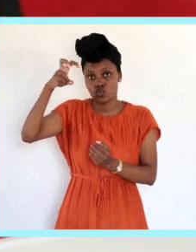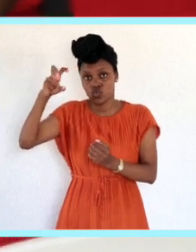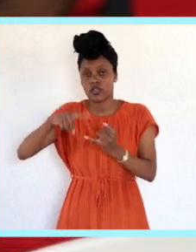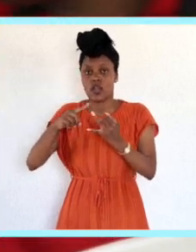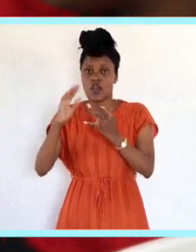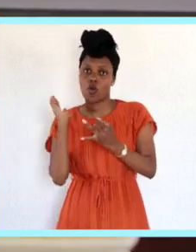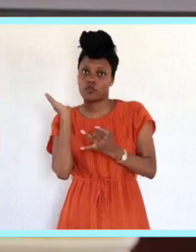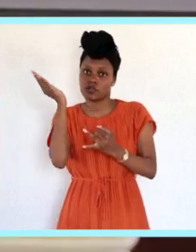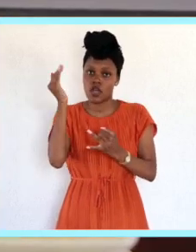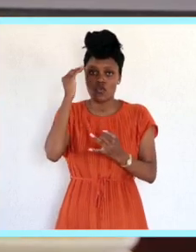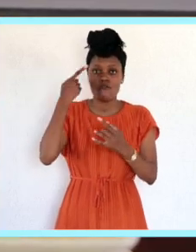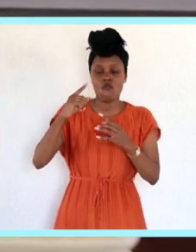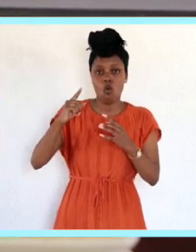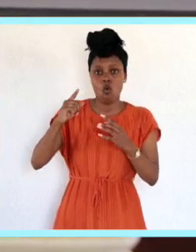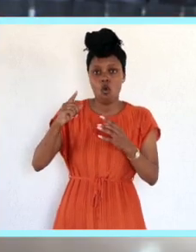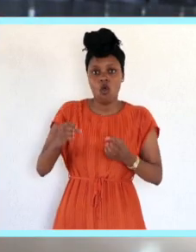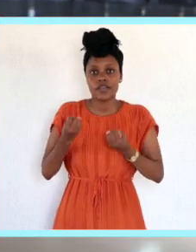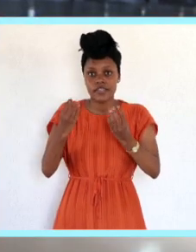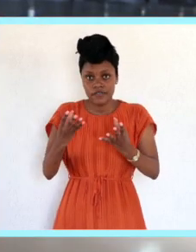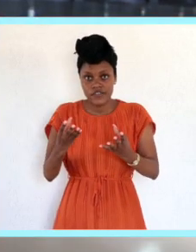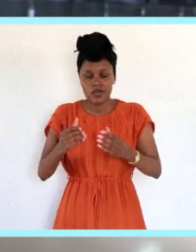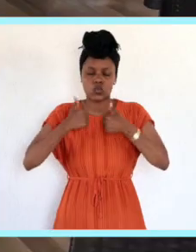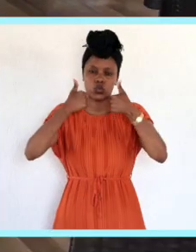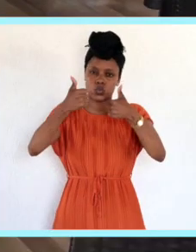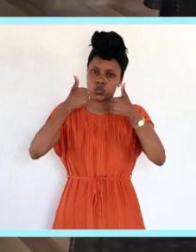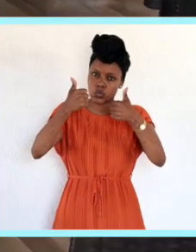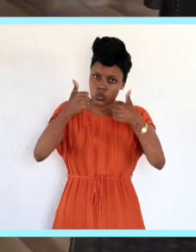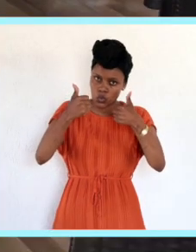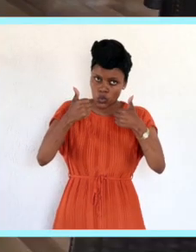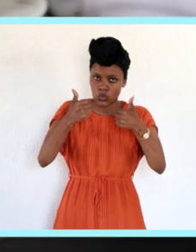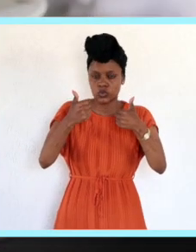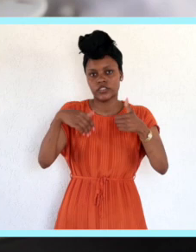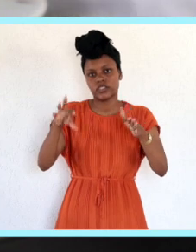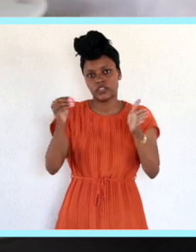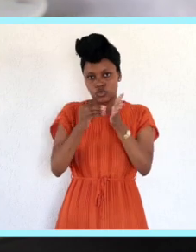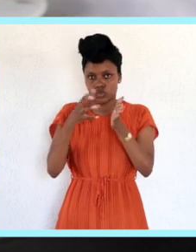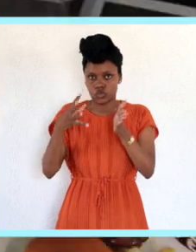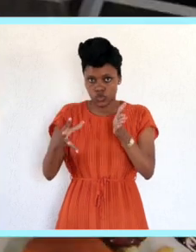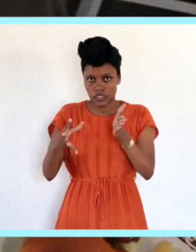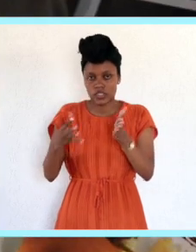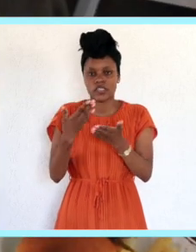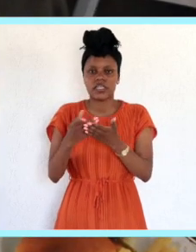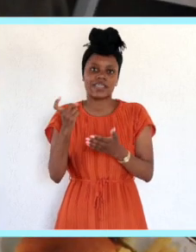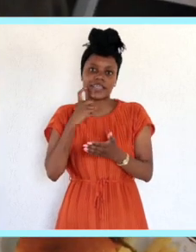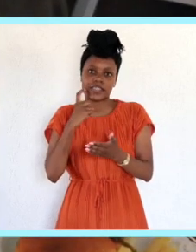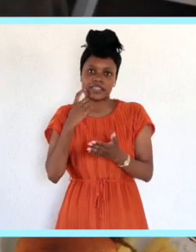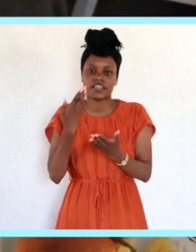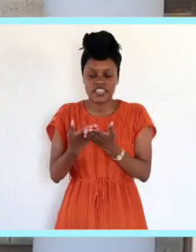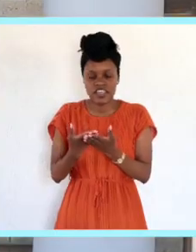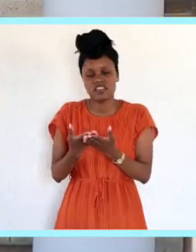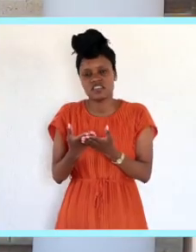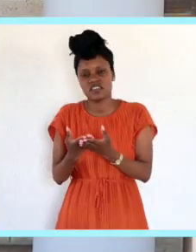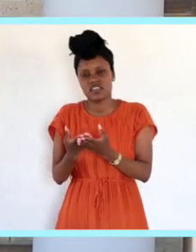School of Tourism and Hospitality are known for producing competent market ready practitioners who are